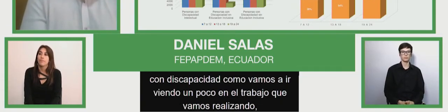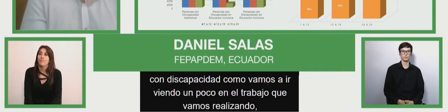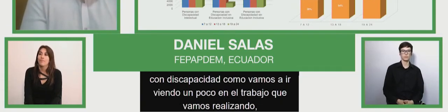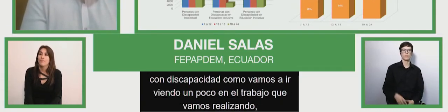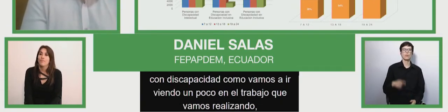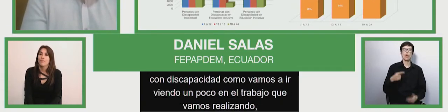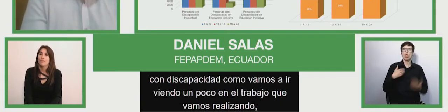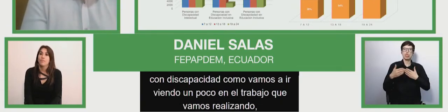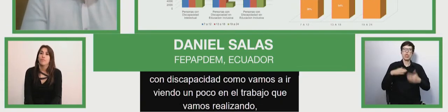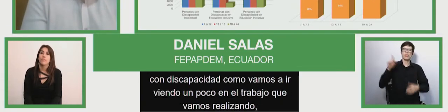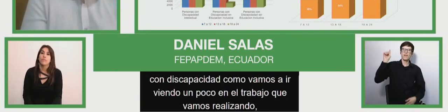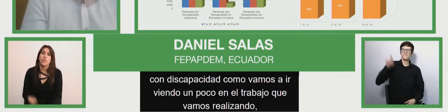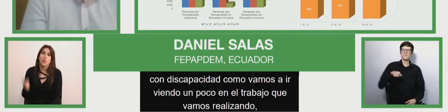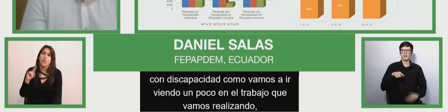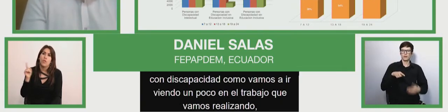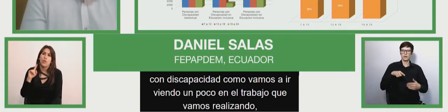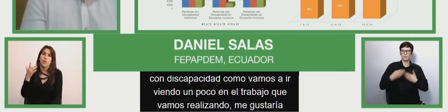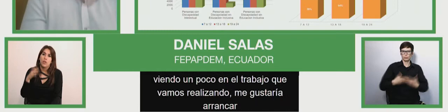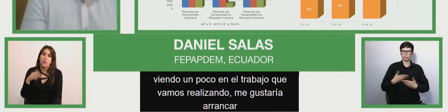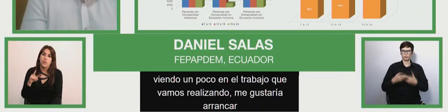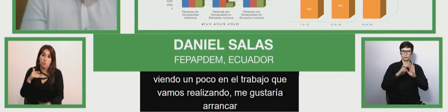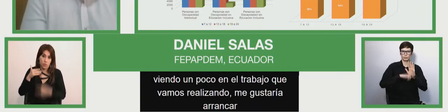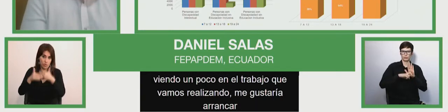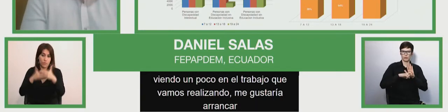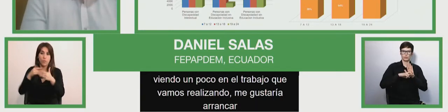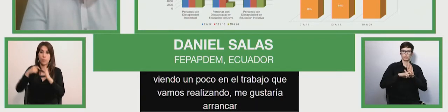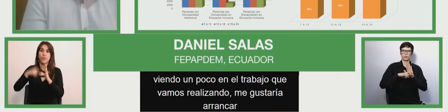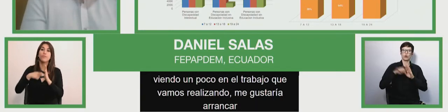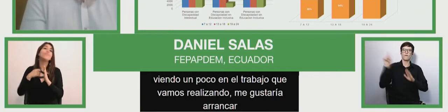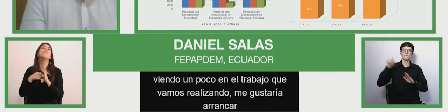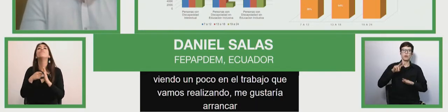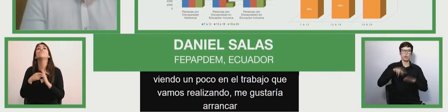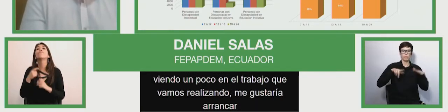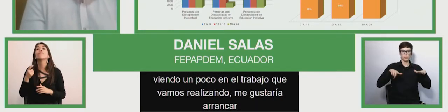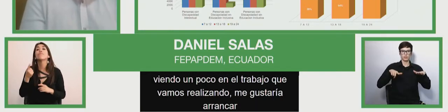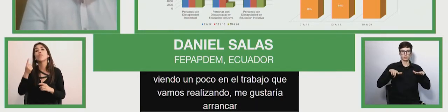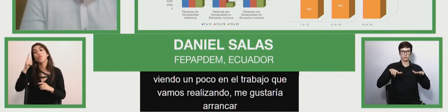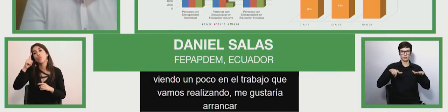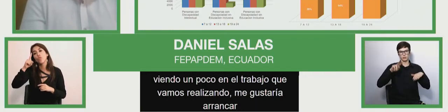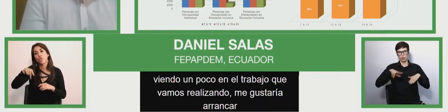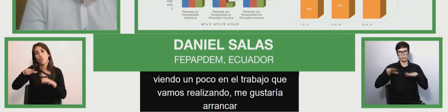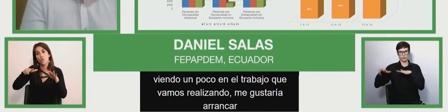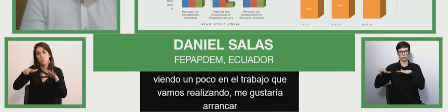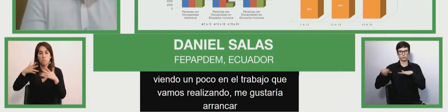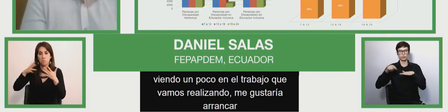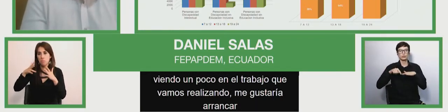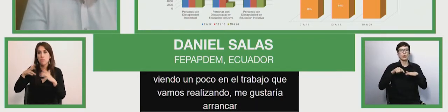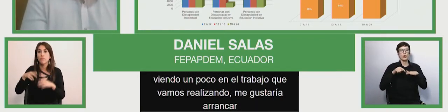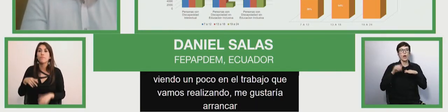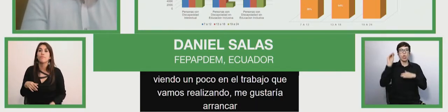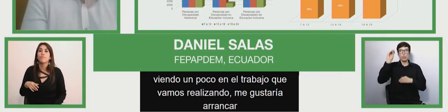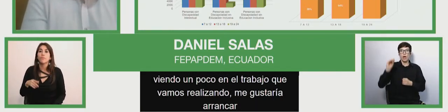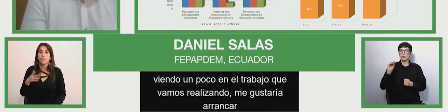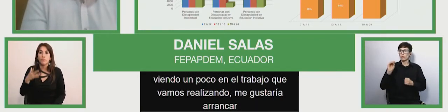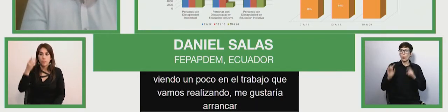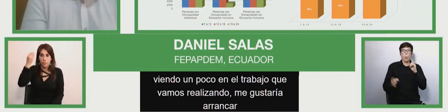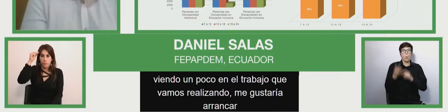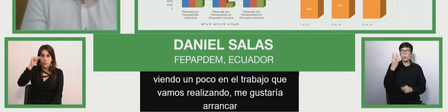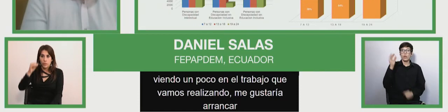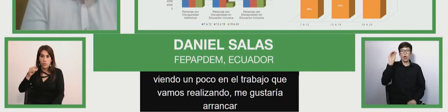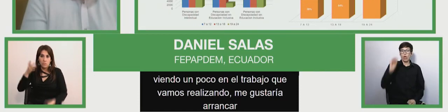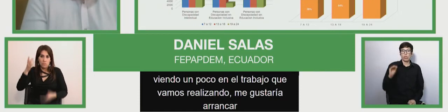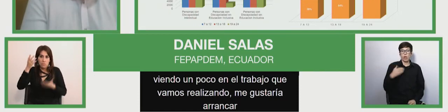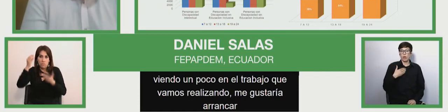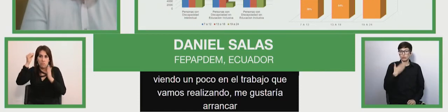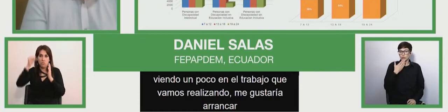forward where the process started starting 2017 2018 mainly with this data the only the hard data that we have